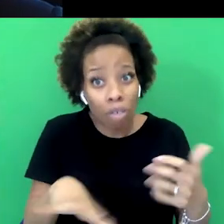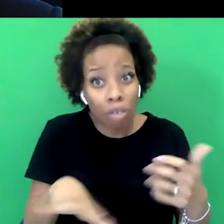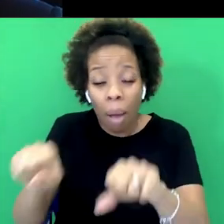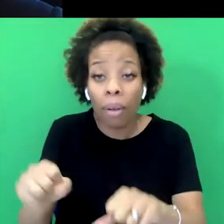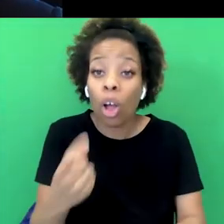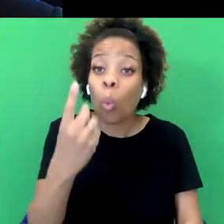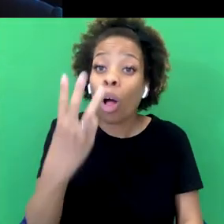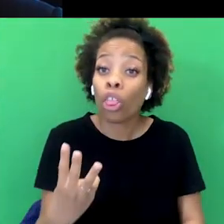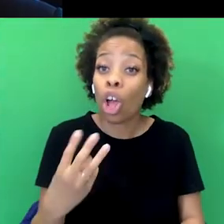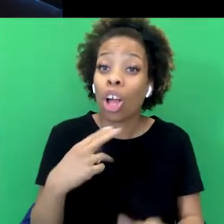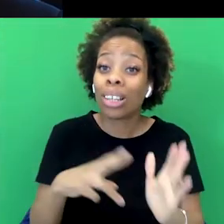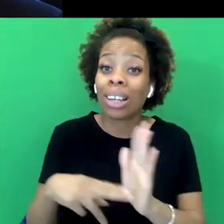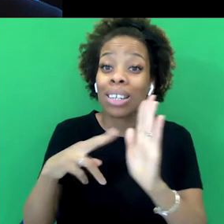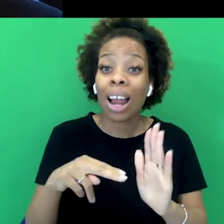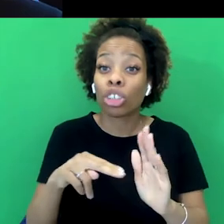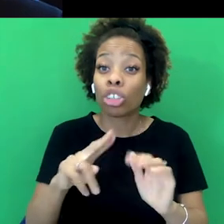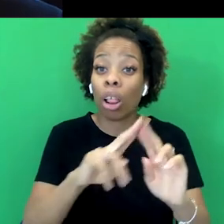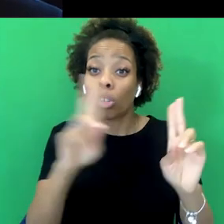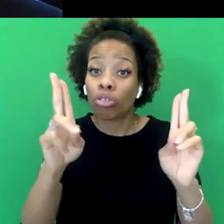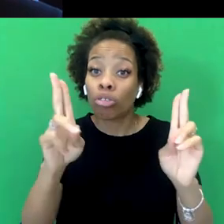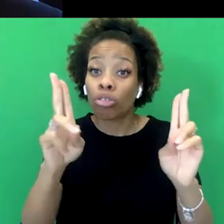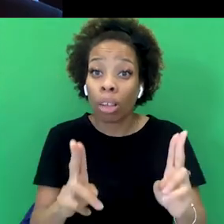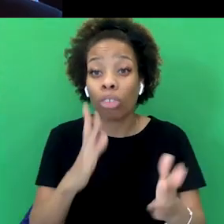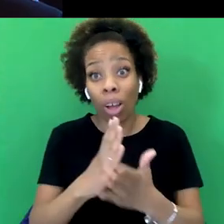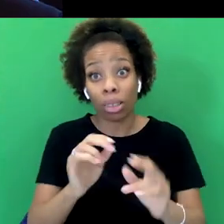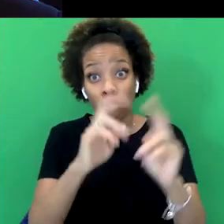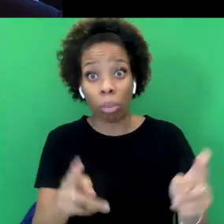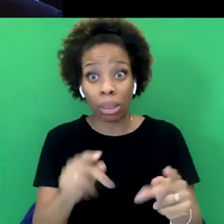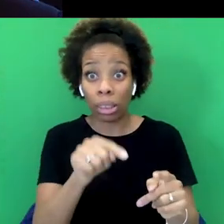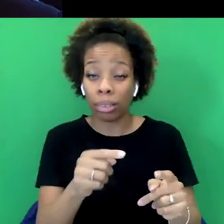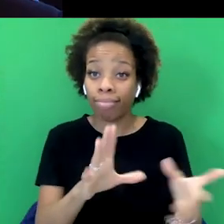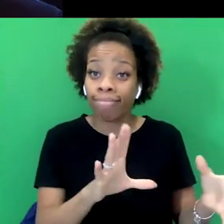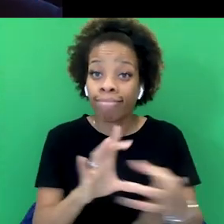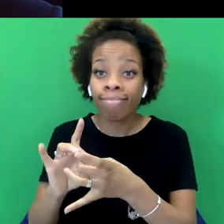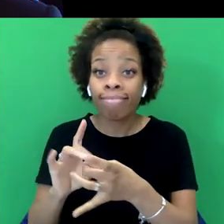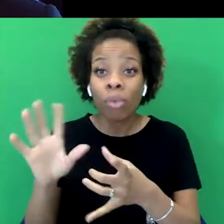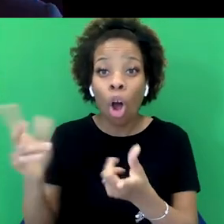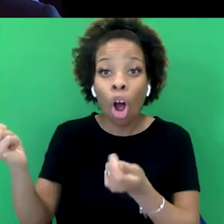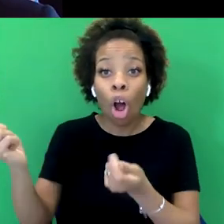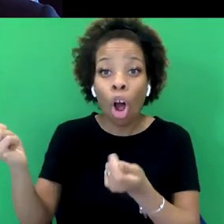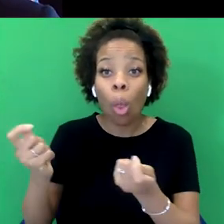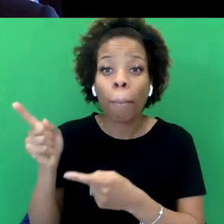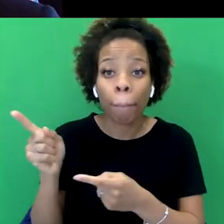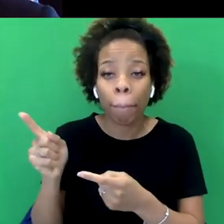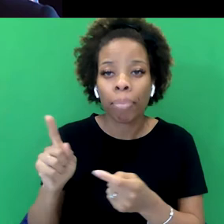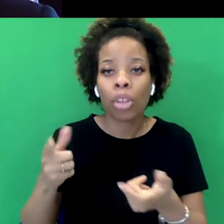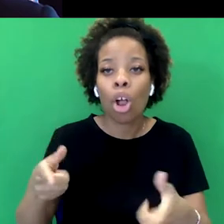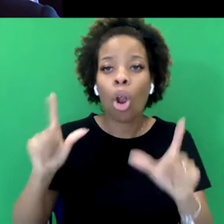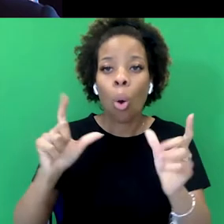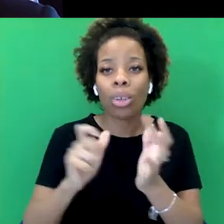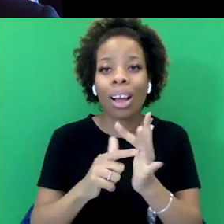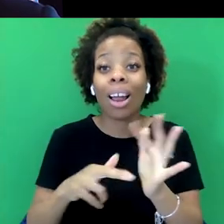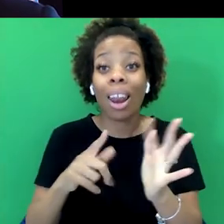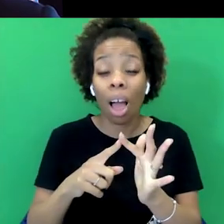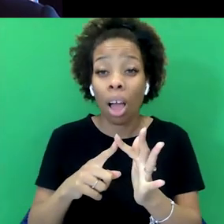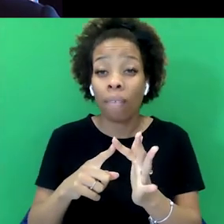trust properties, you know, were built, or have connections to with colonialism. We know Lord Clive came back with equivalent of